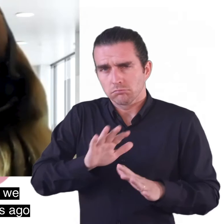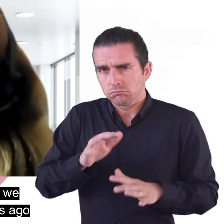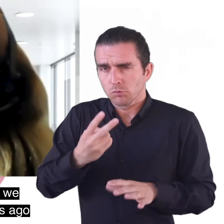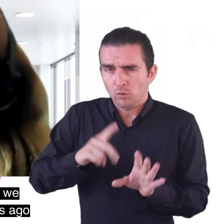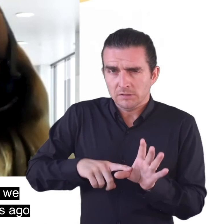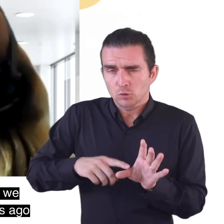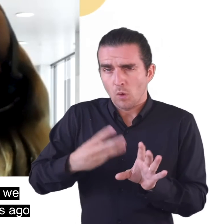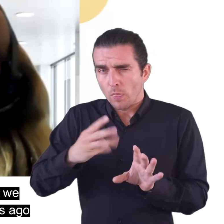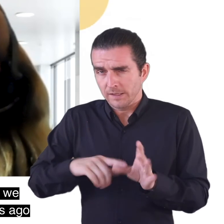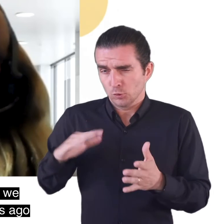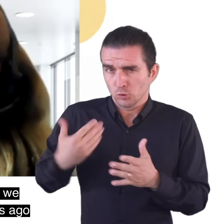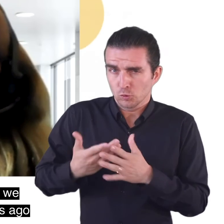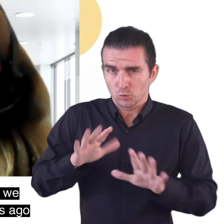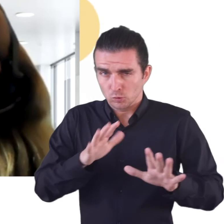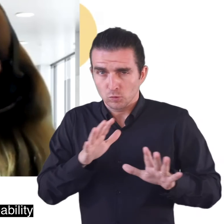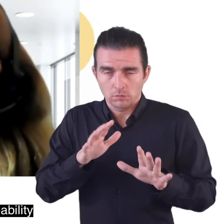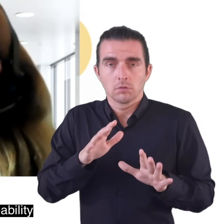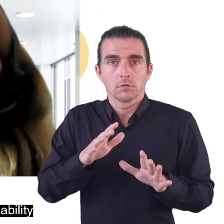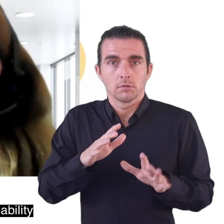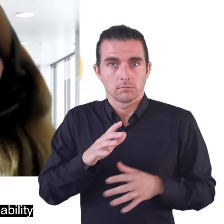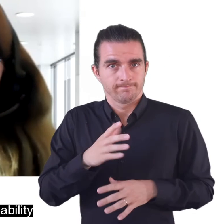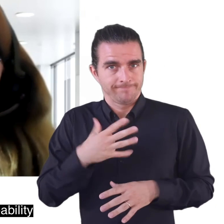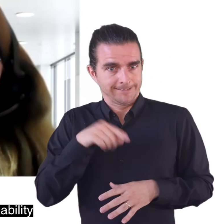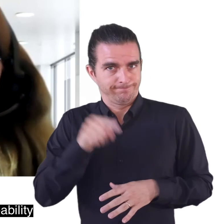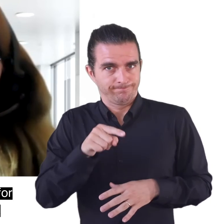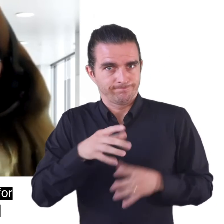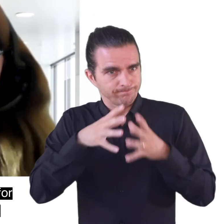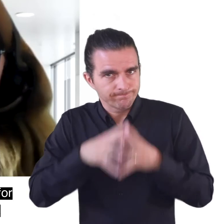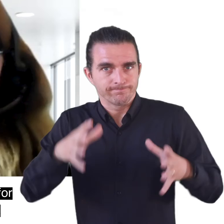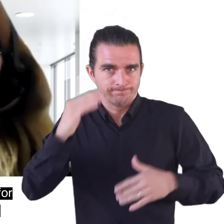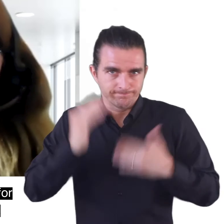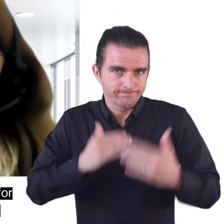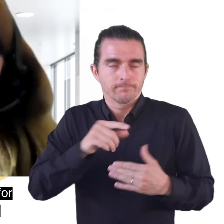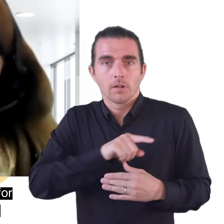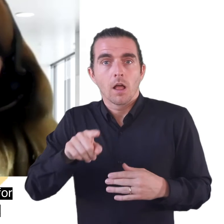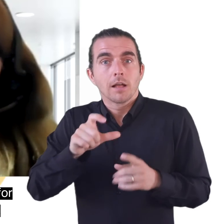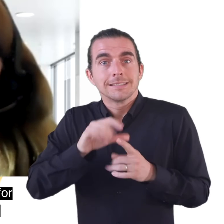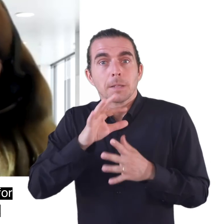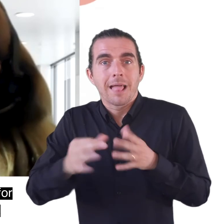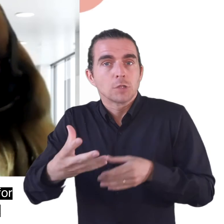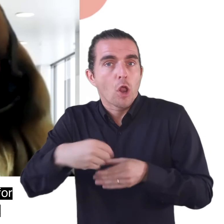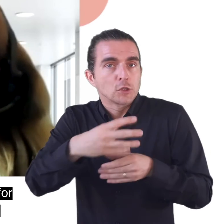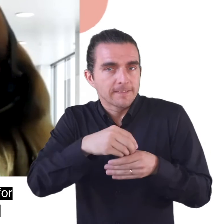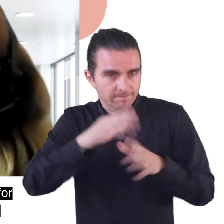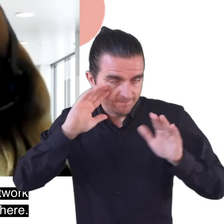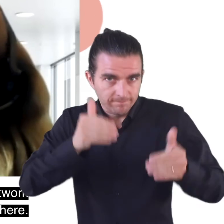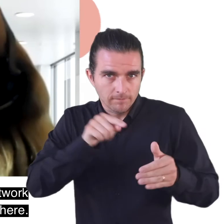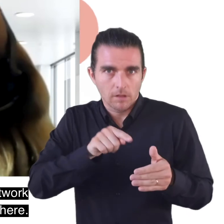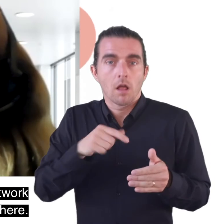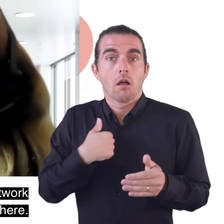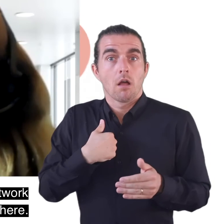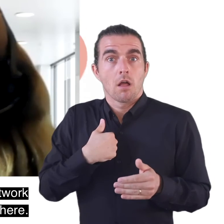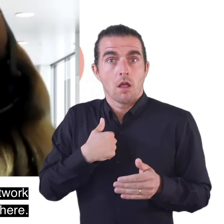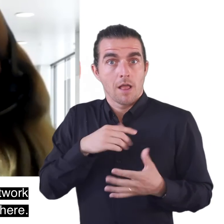that um we started a couple of years ago which was action for capability which was intended for uh disability inclusion i